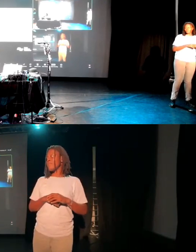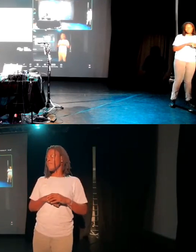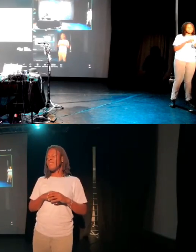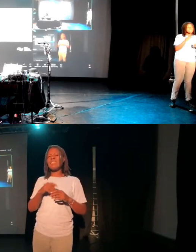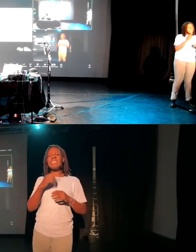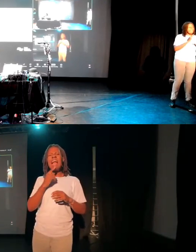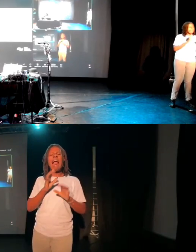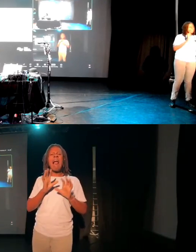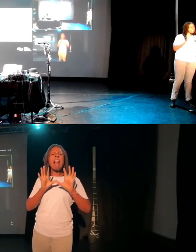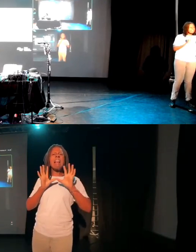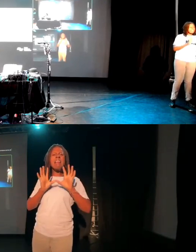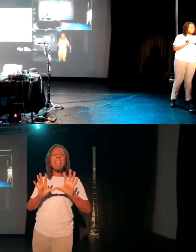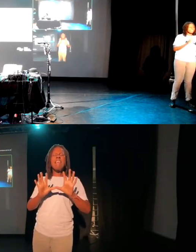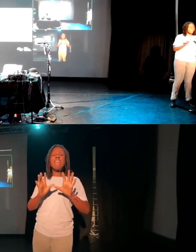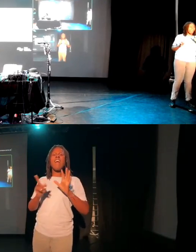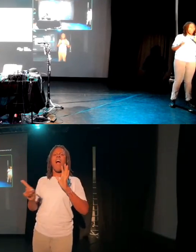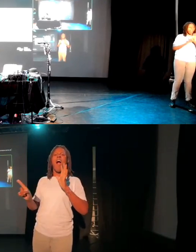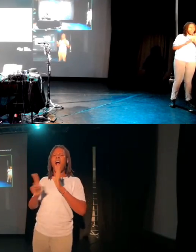Go to sleep now.